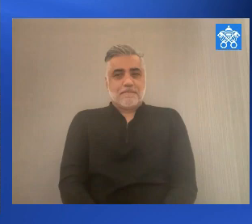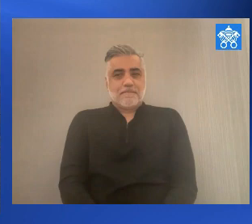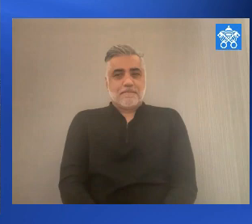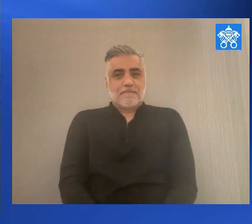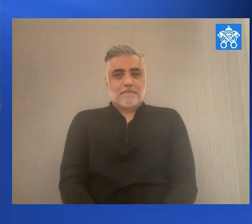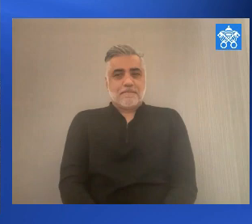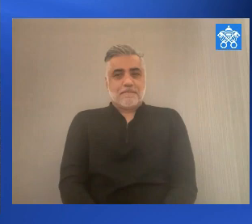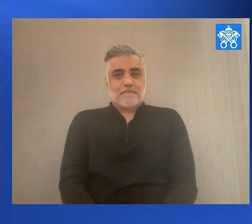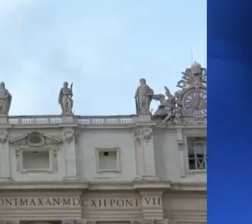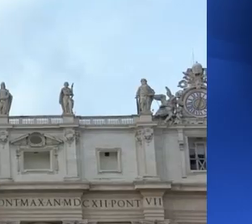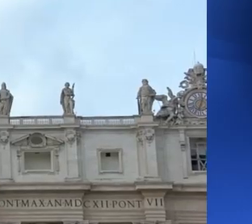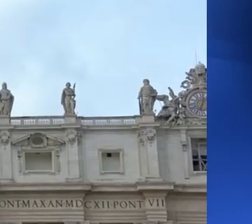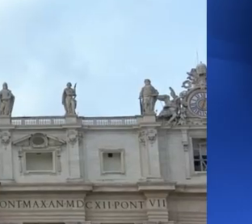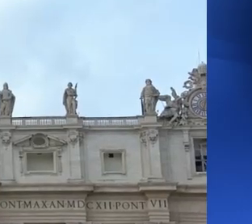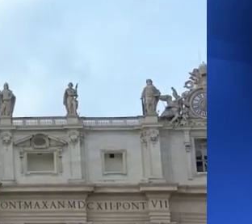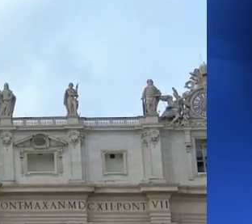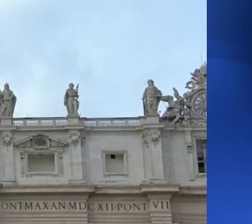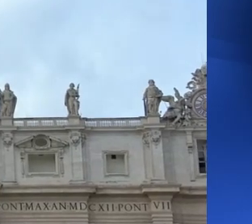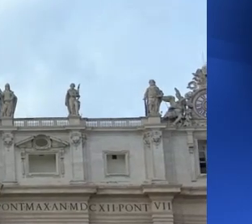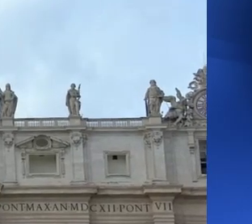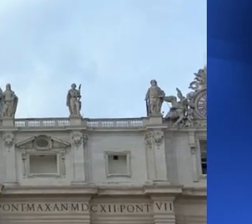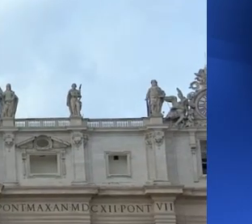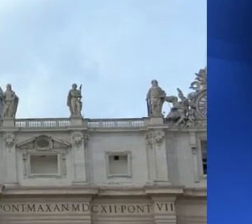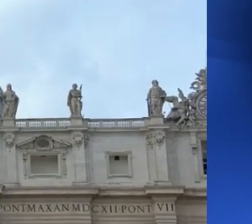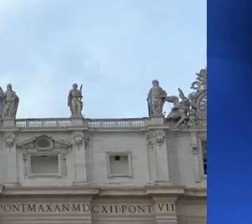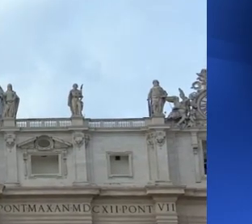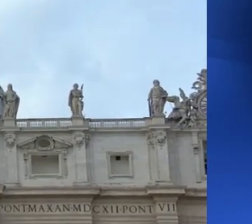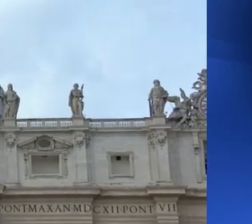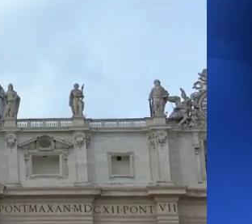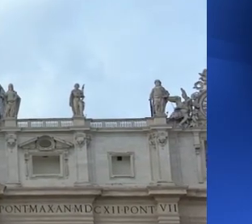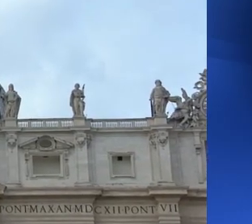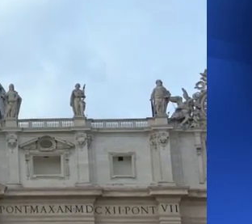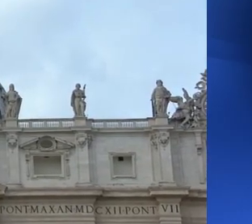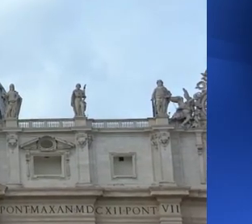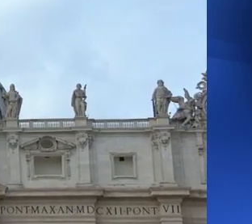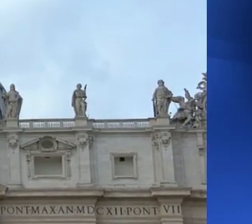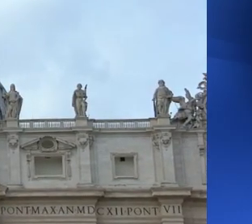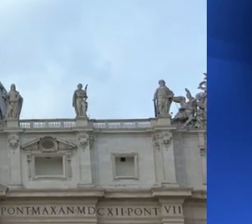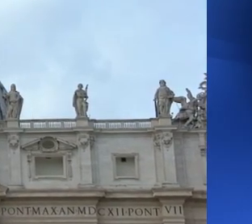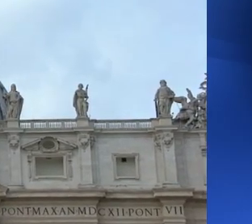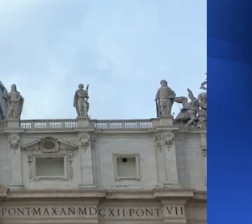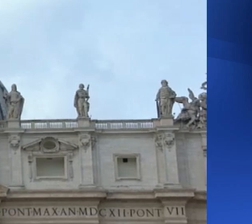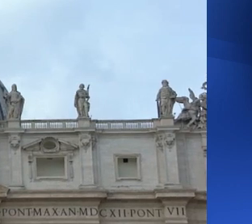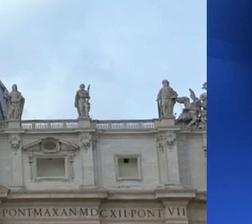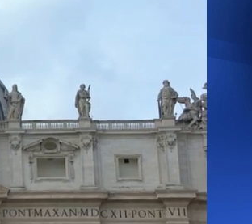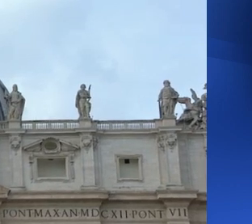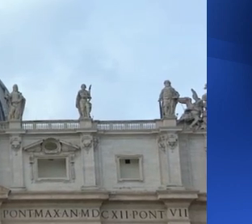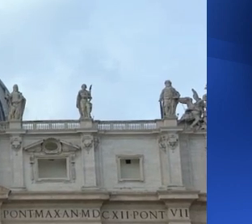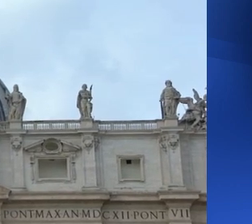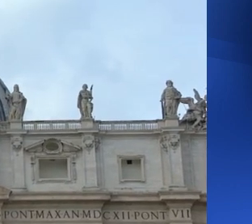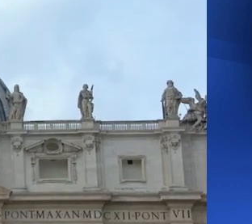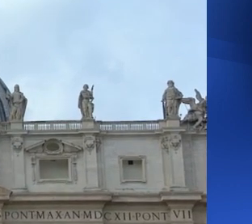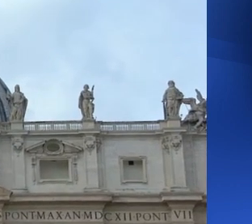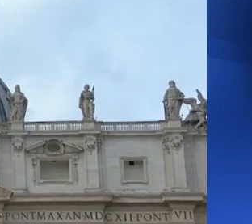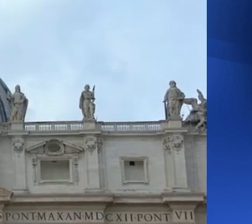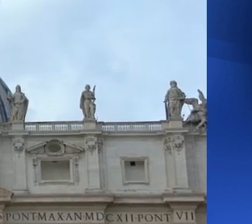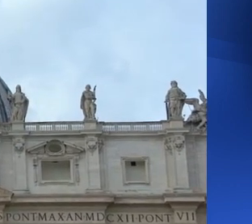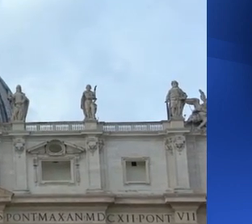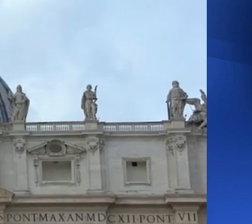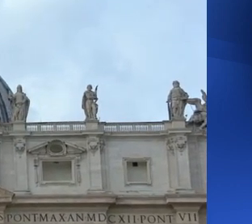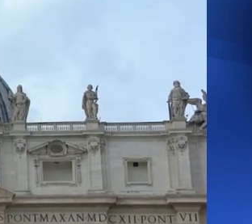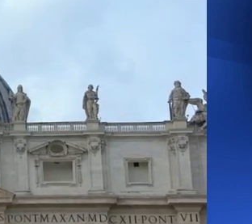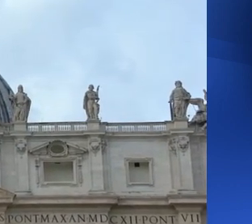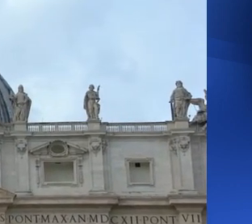Christ ofäran or Jesus Christus.